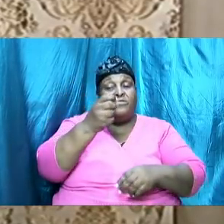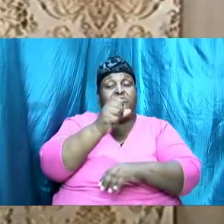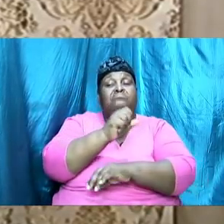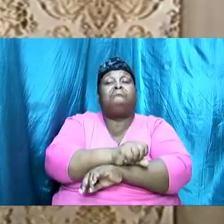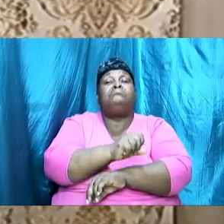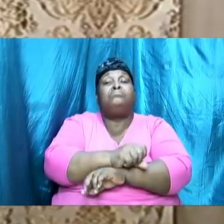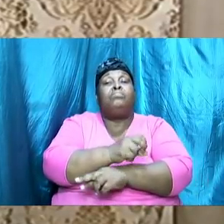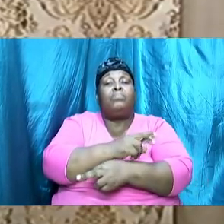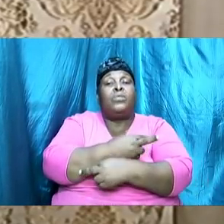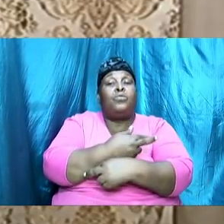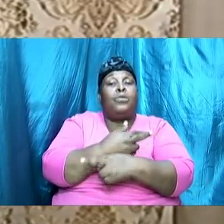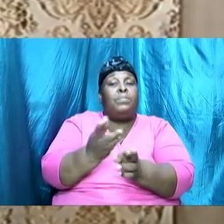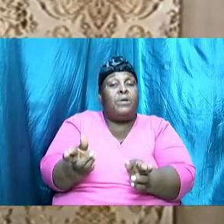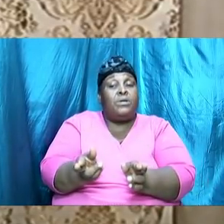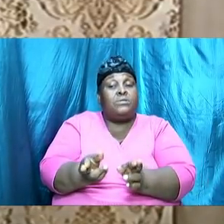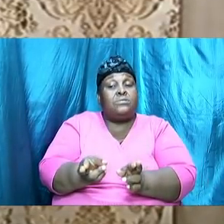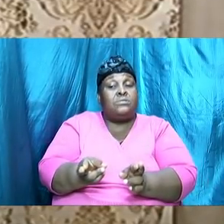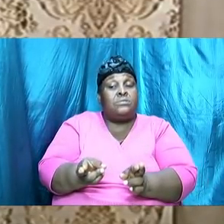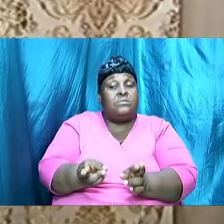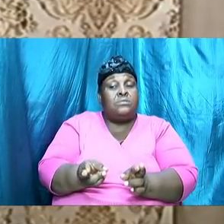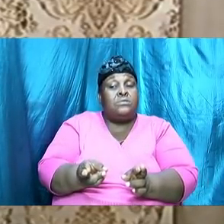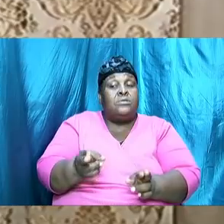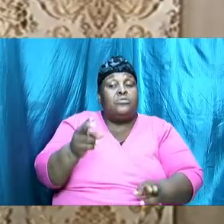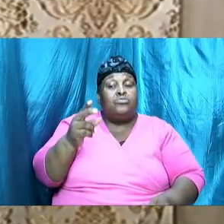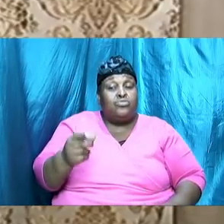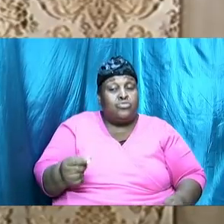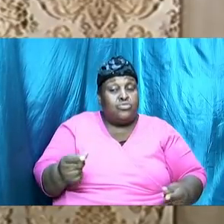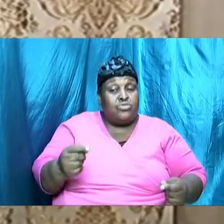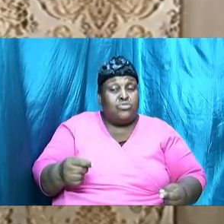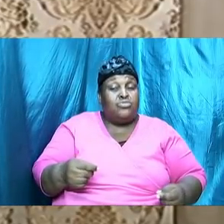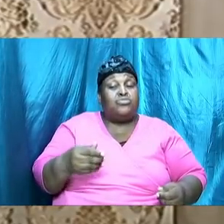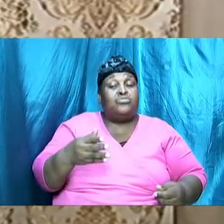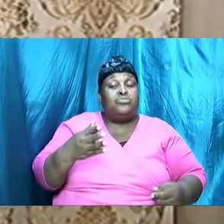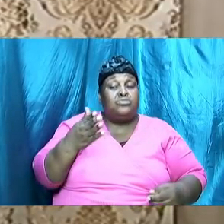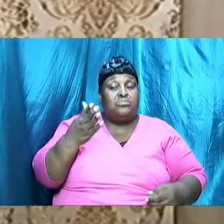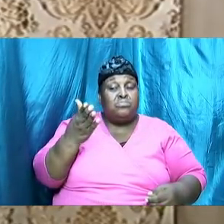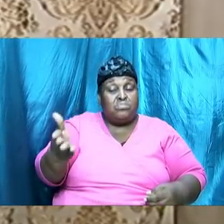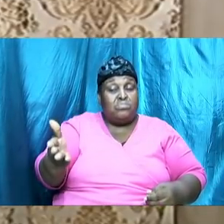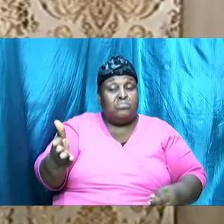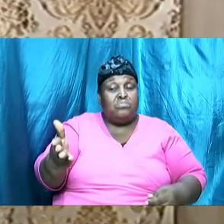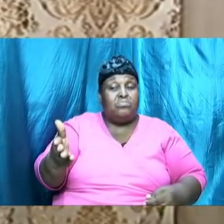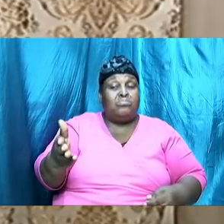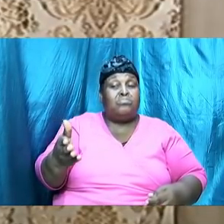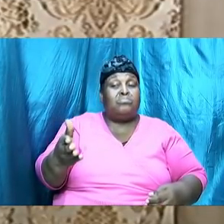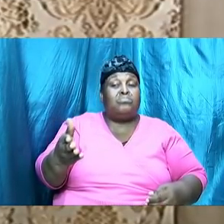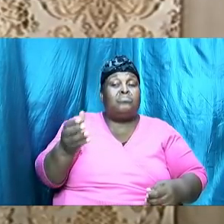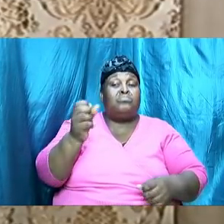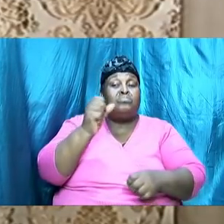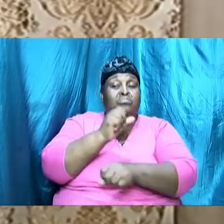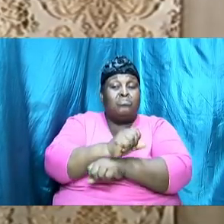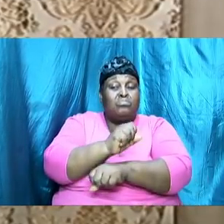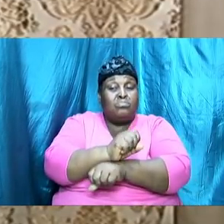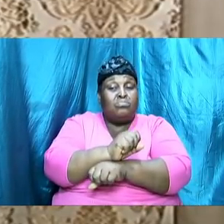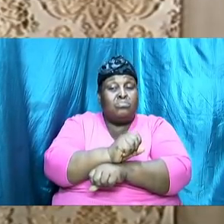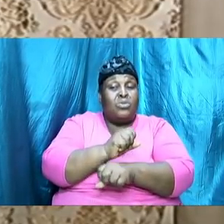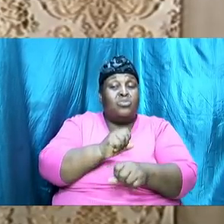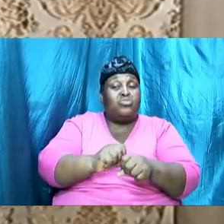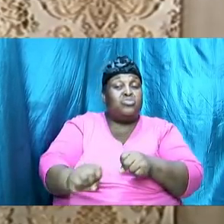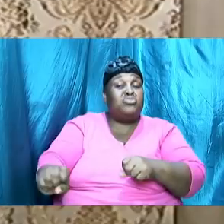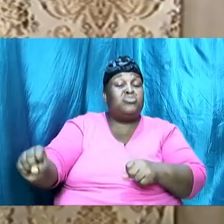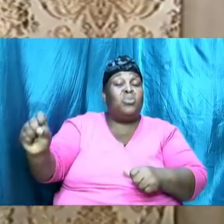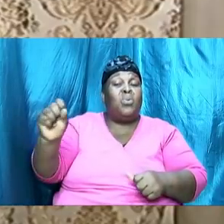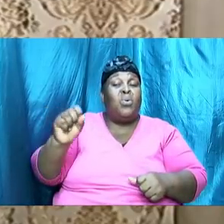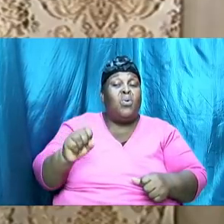repent and do thy first works so that